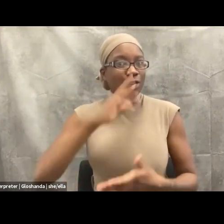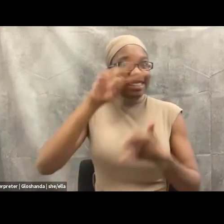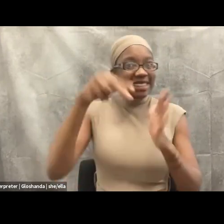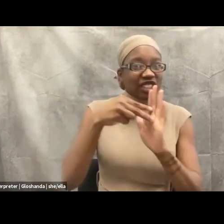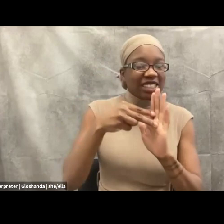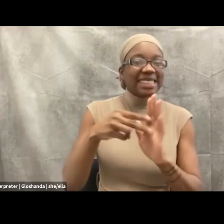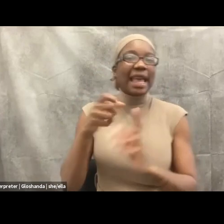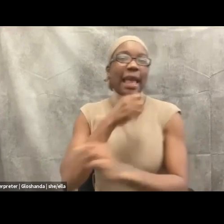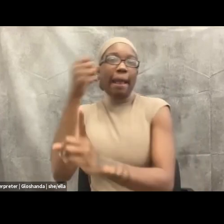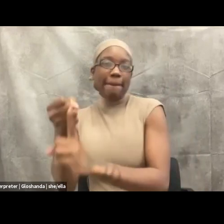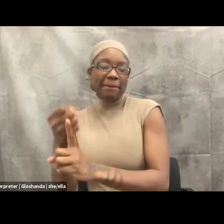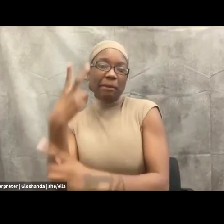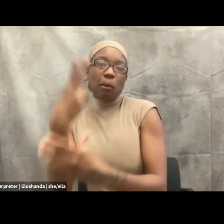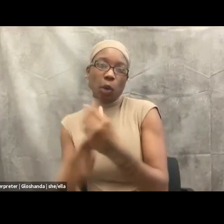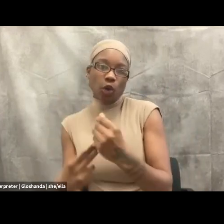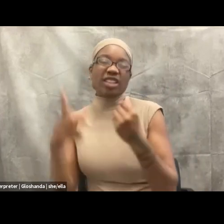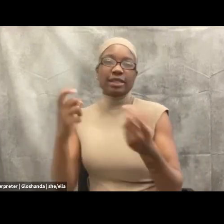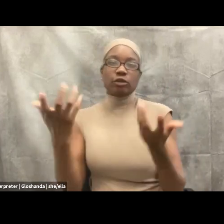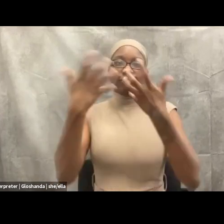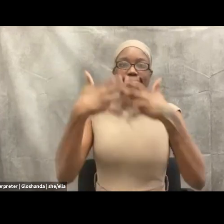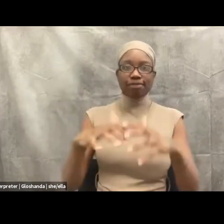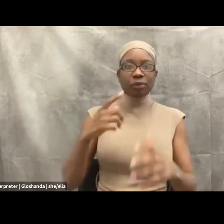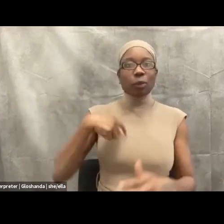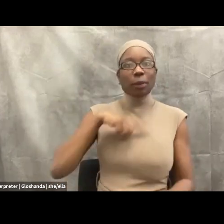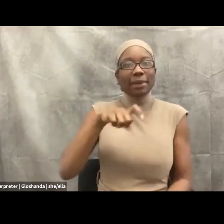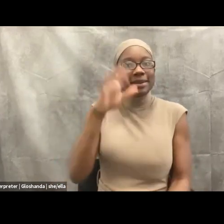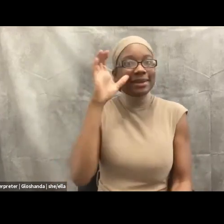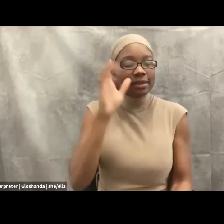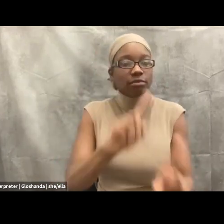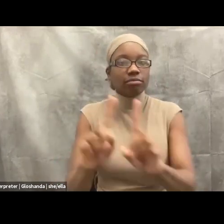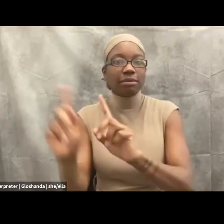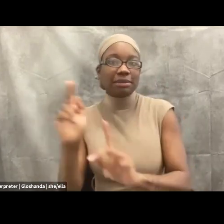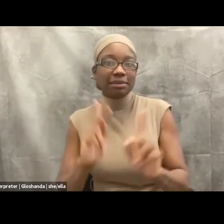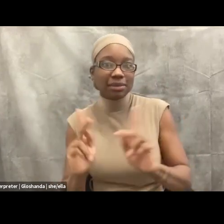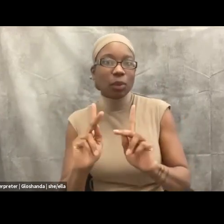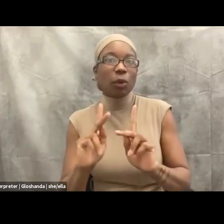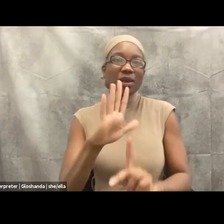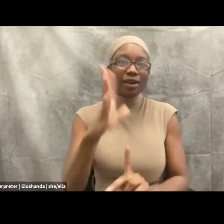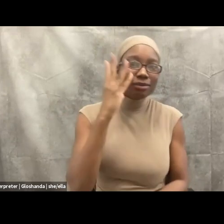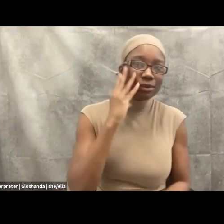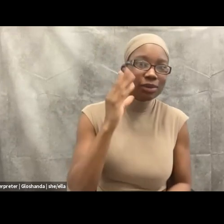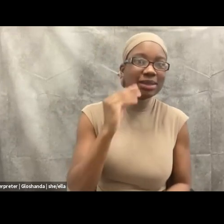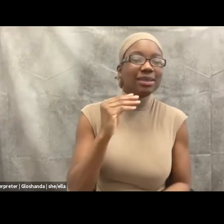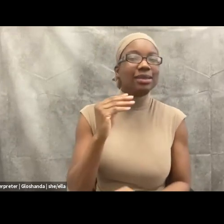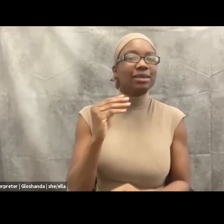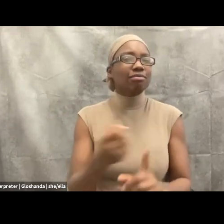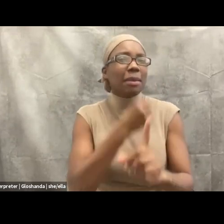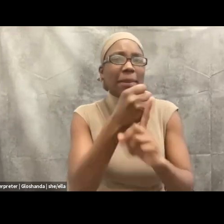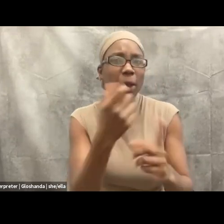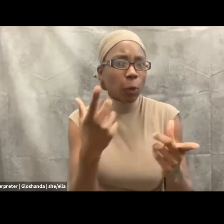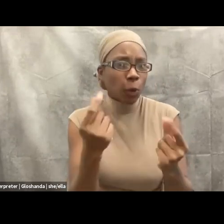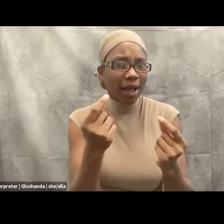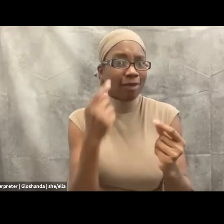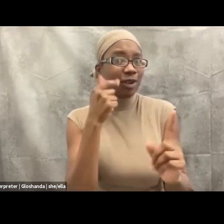What we have the power to do is shift the ways in which we engage people who are experiencing mental health